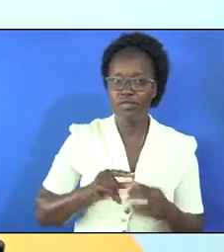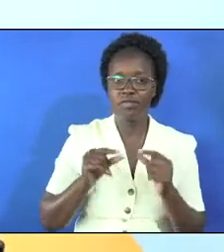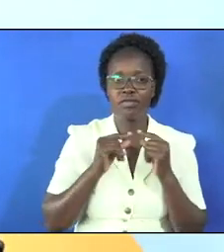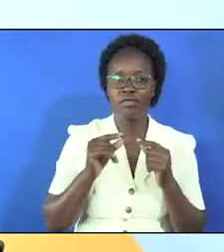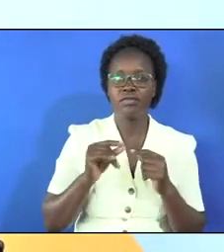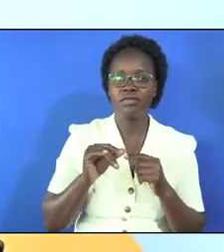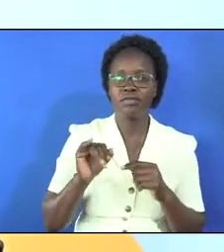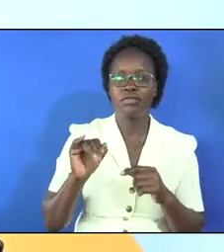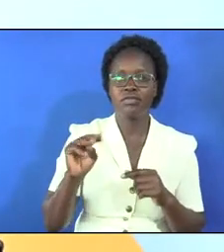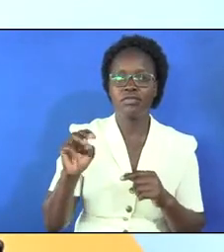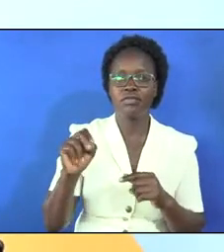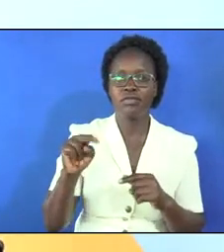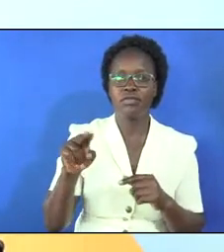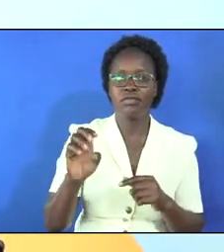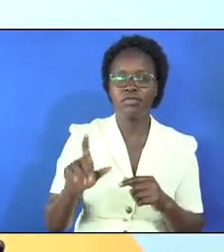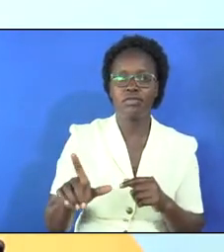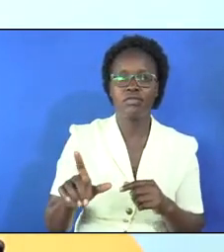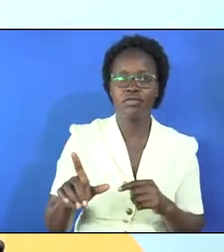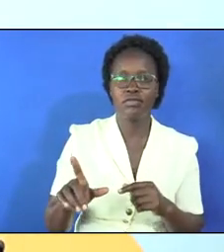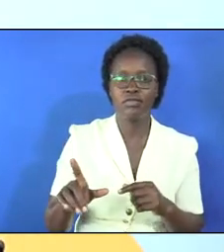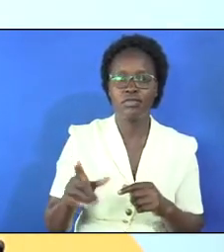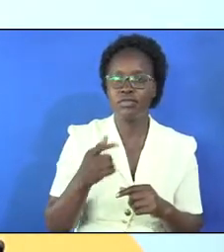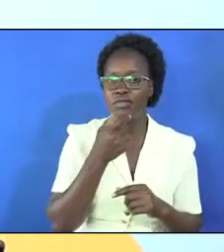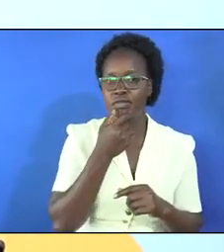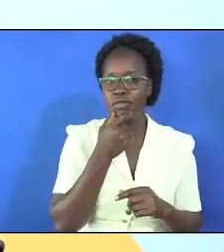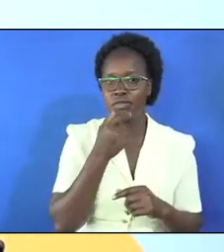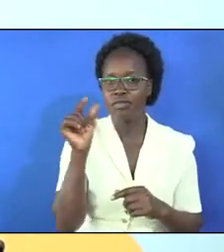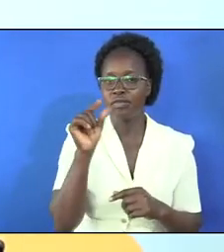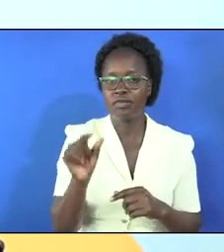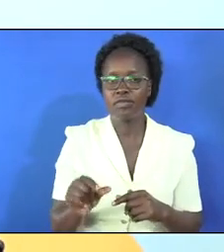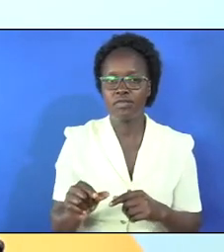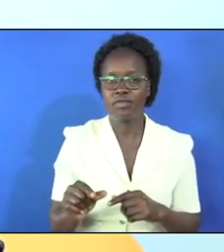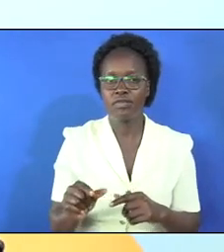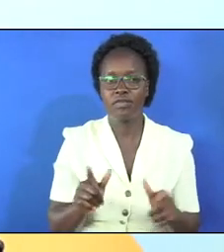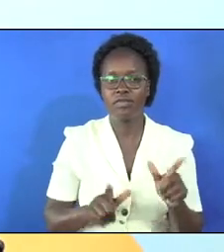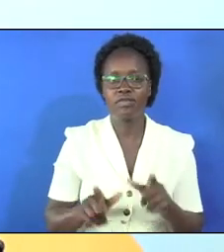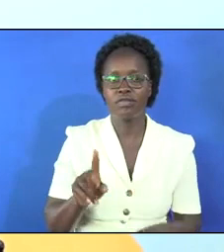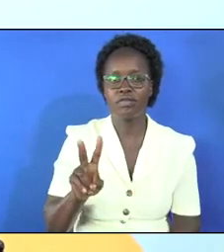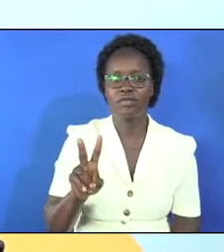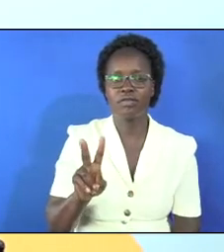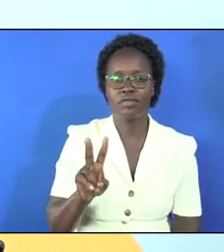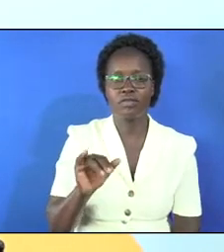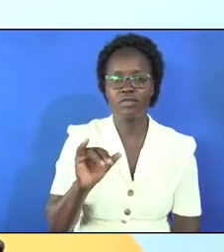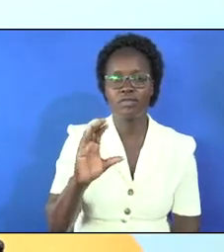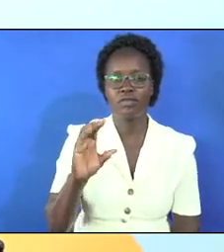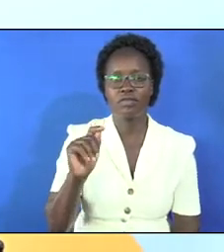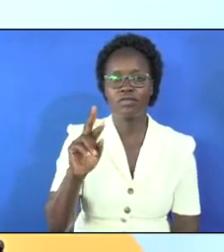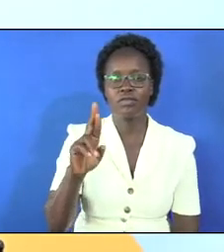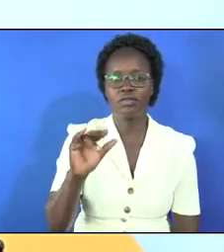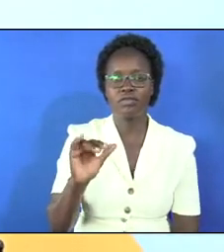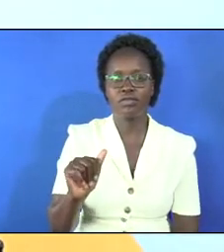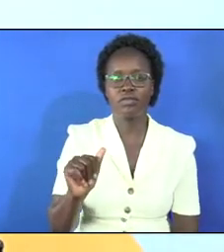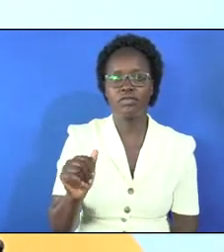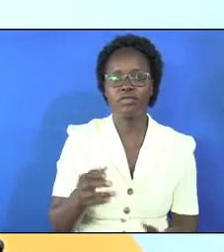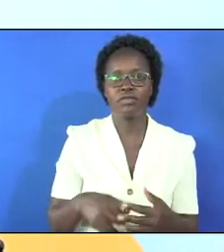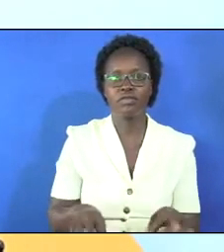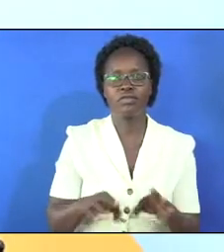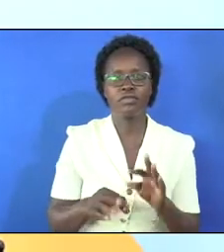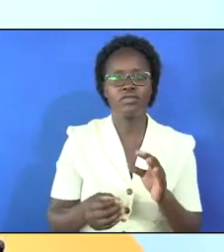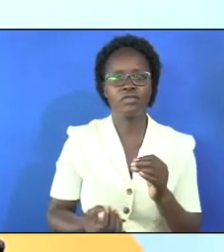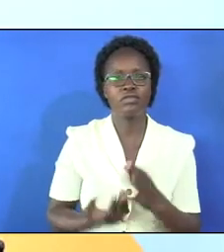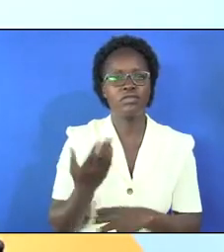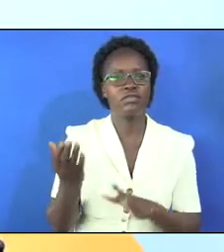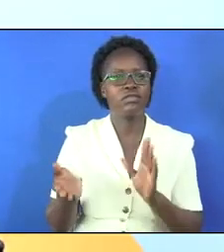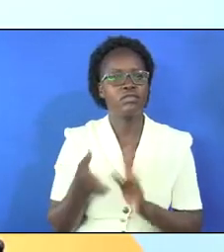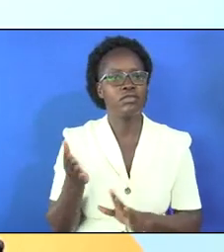has told you I'm pastor that from the the Nyanza region Lake Victoria field now Lake Victoria field is growing very